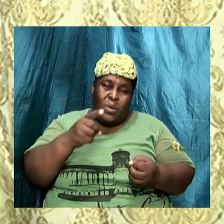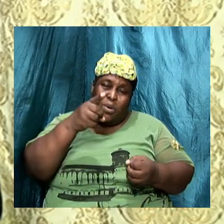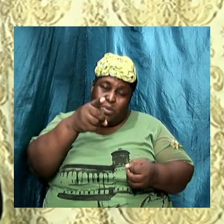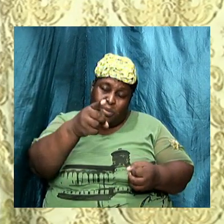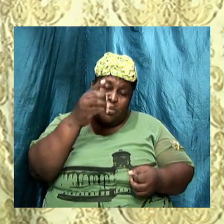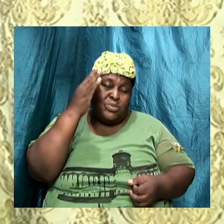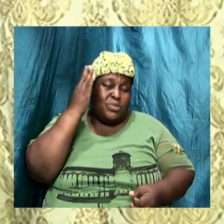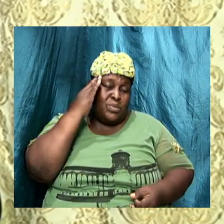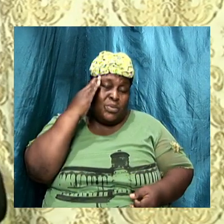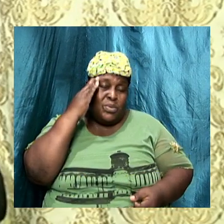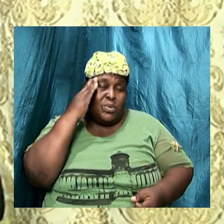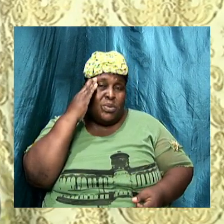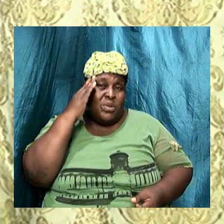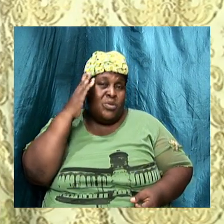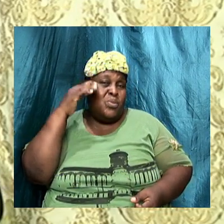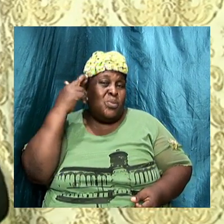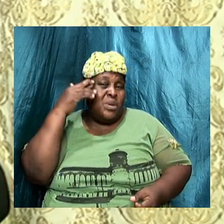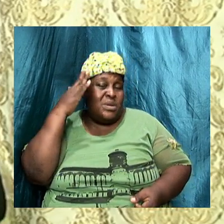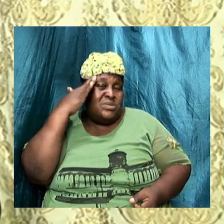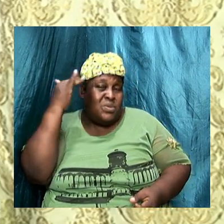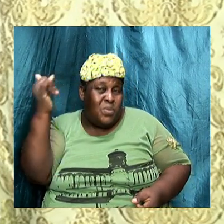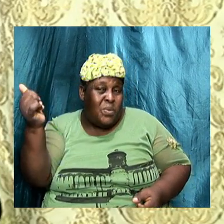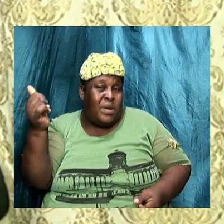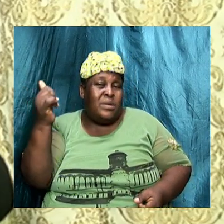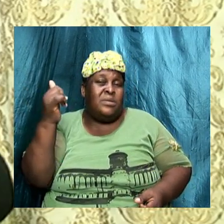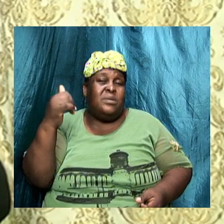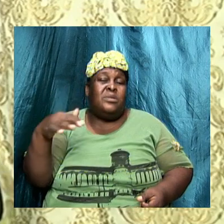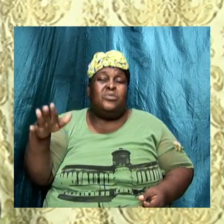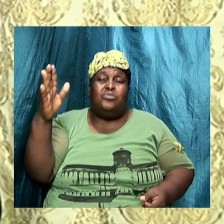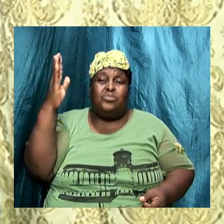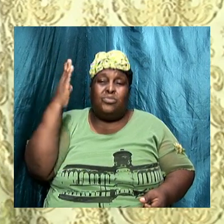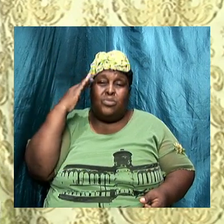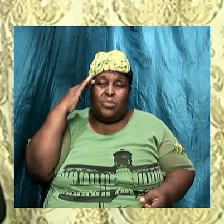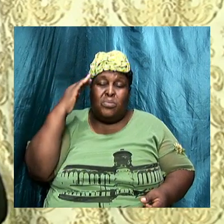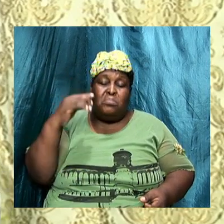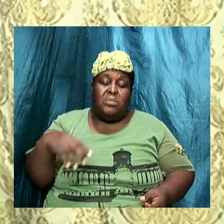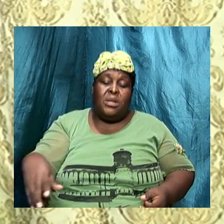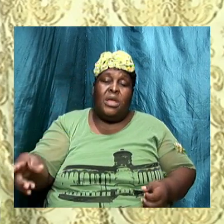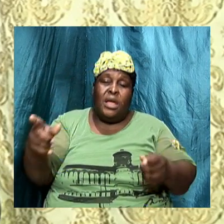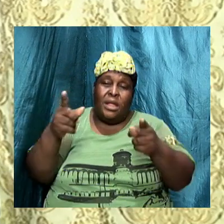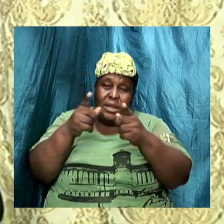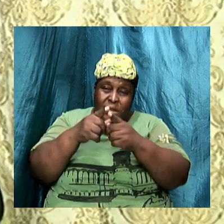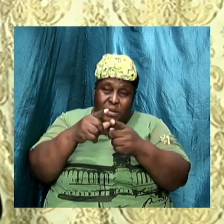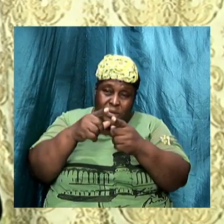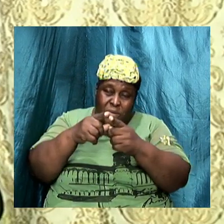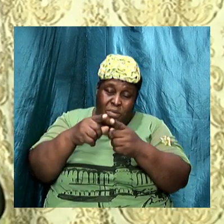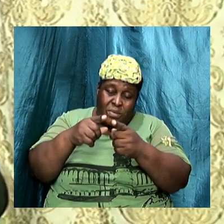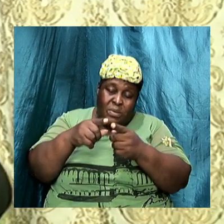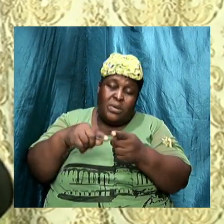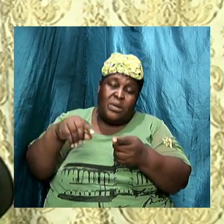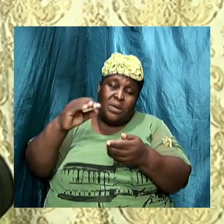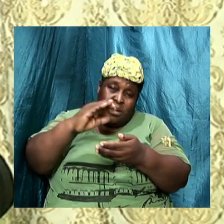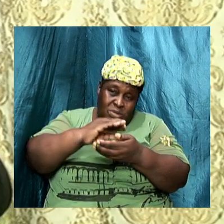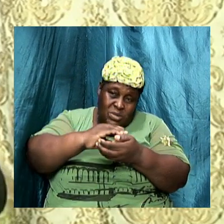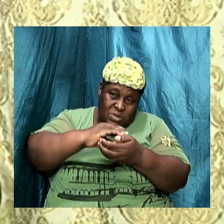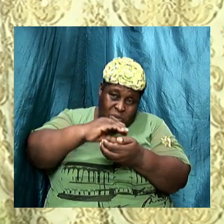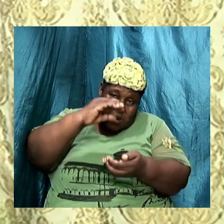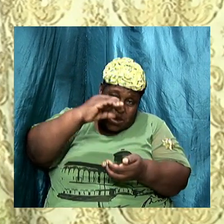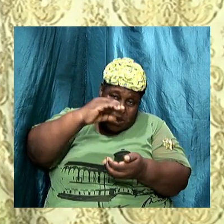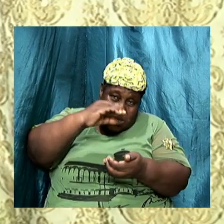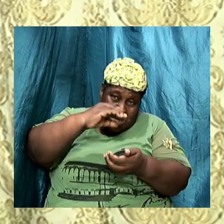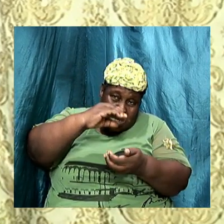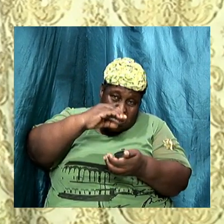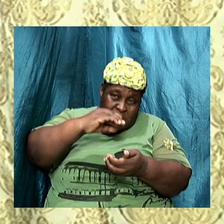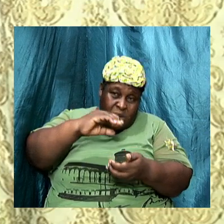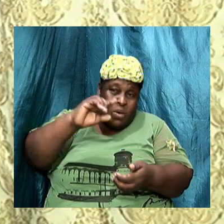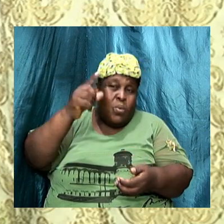one of the reasons why we need to be aware a little leaving leaving it the whole lump so once you begin to